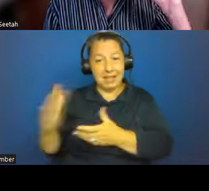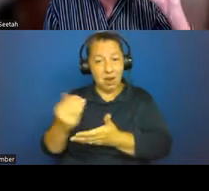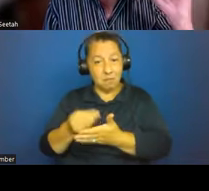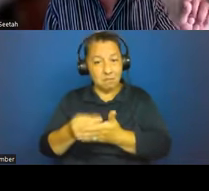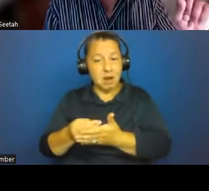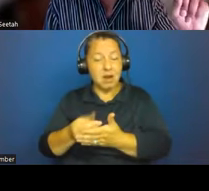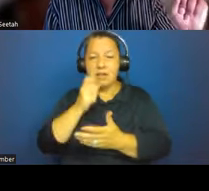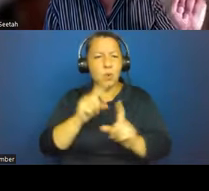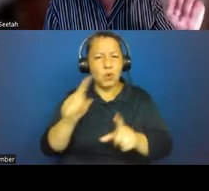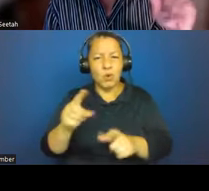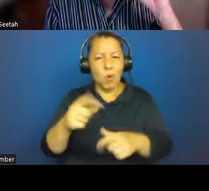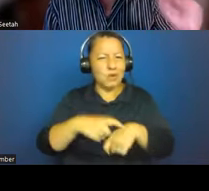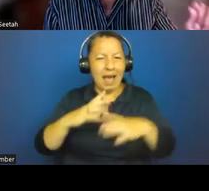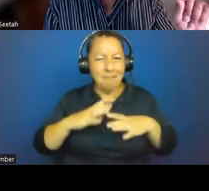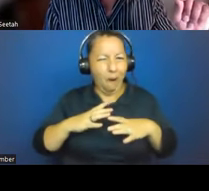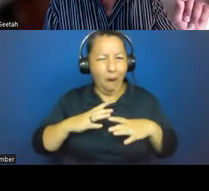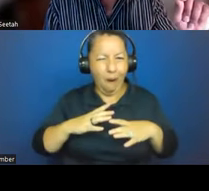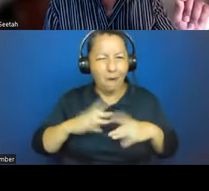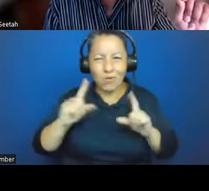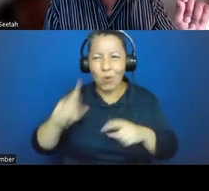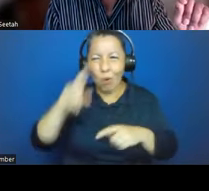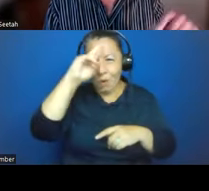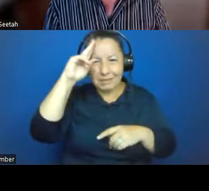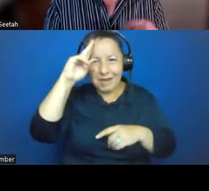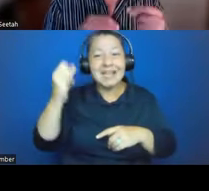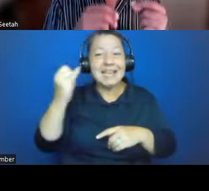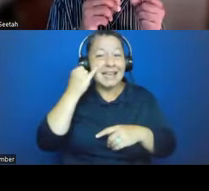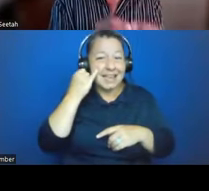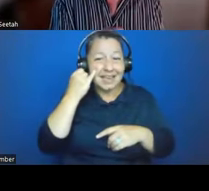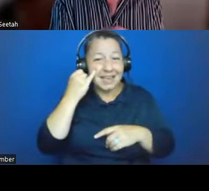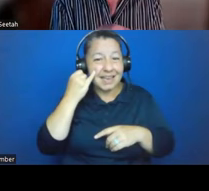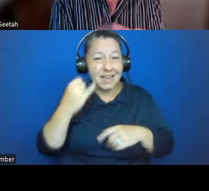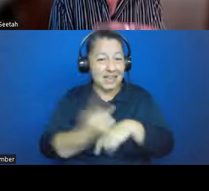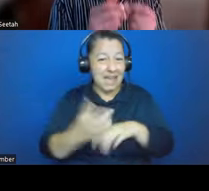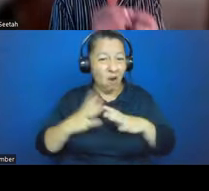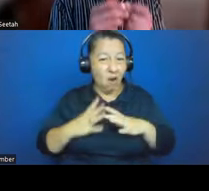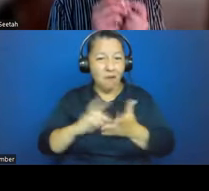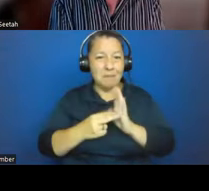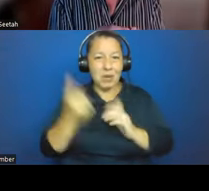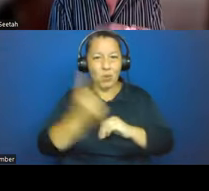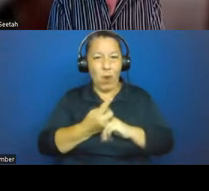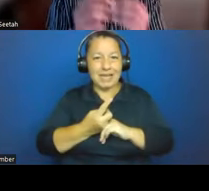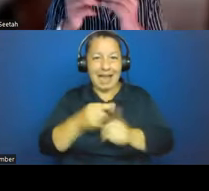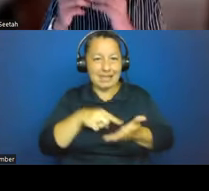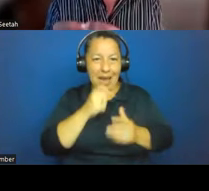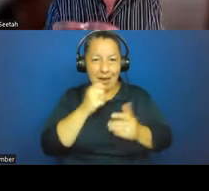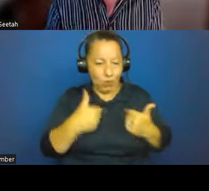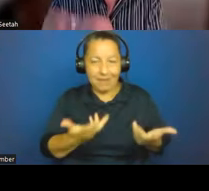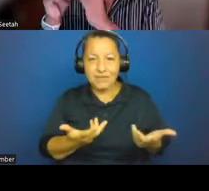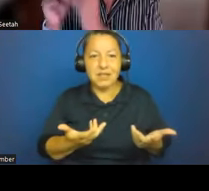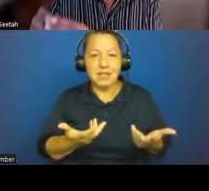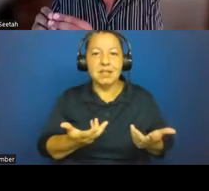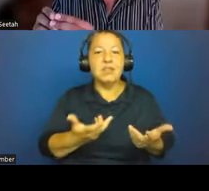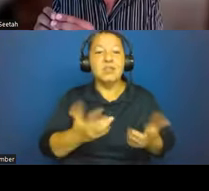because if they took that day off, they would dock today's pay. So in order to avoid seeking health care, they would continue